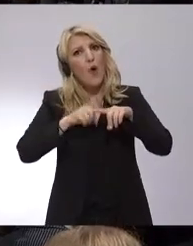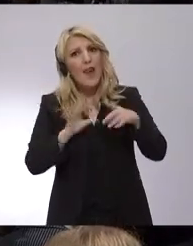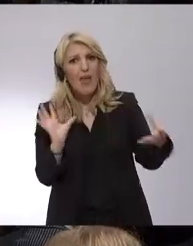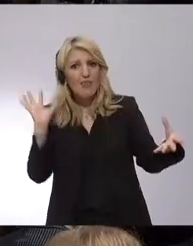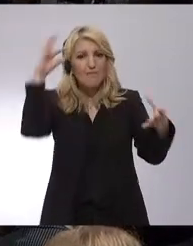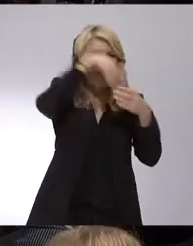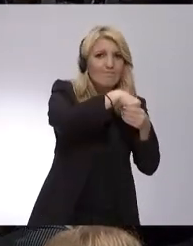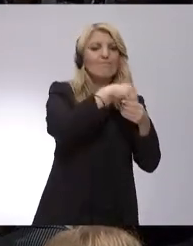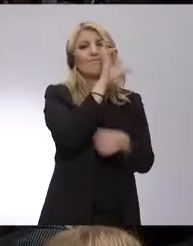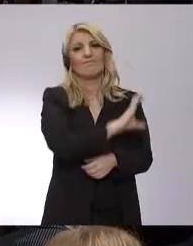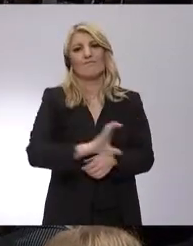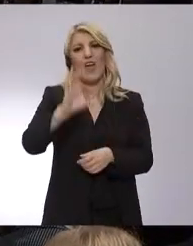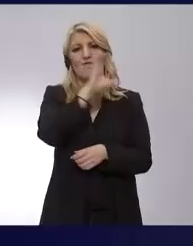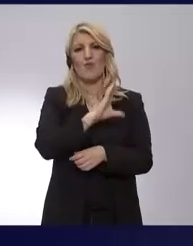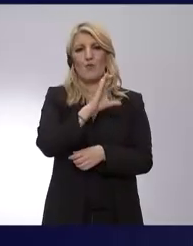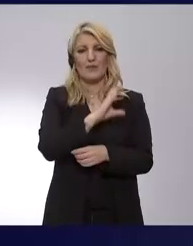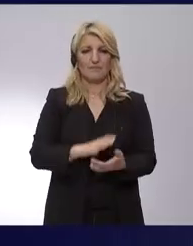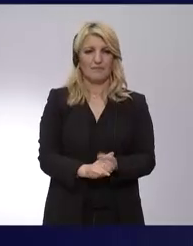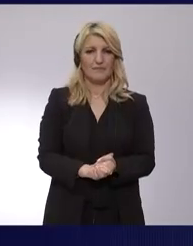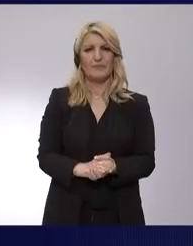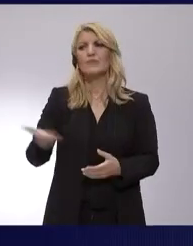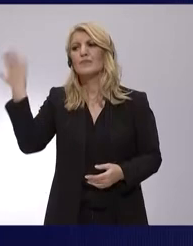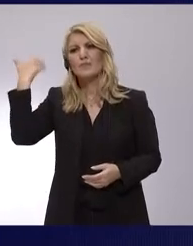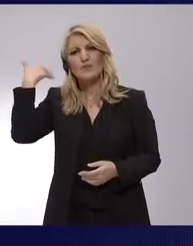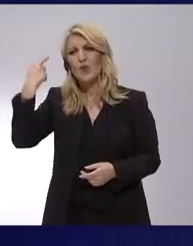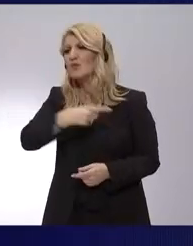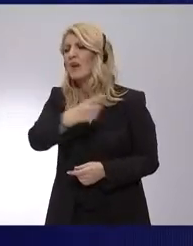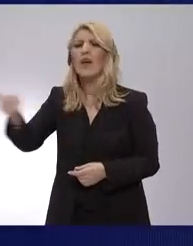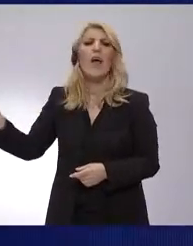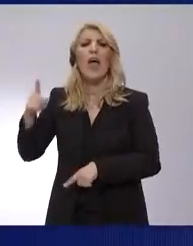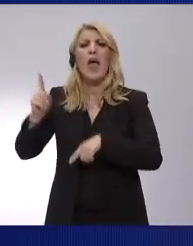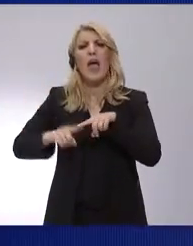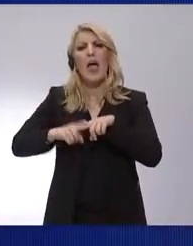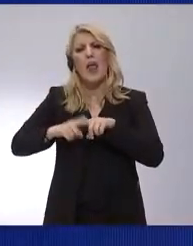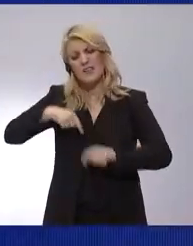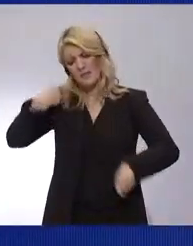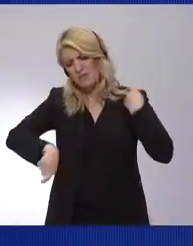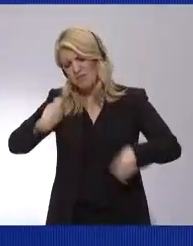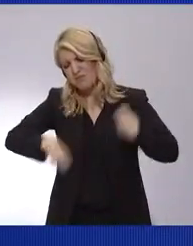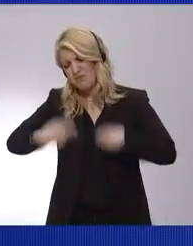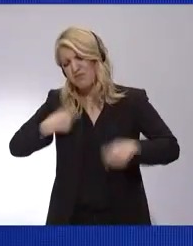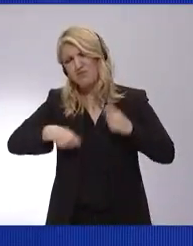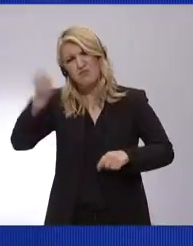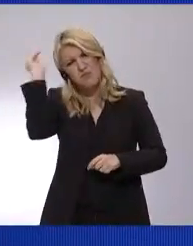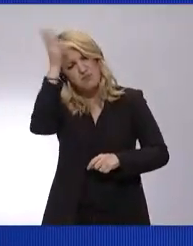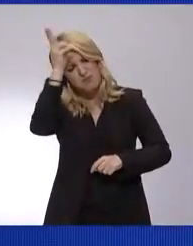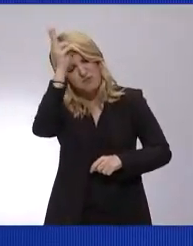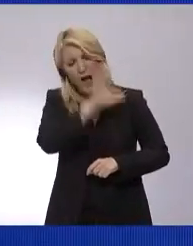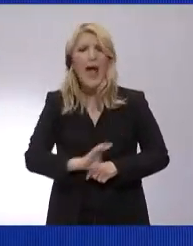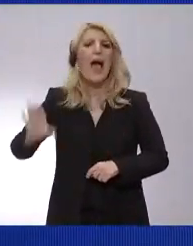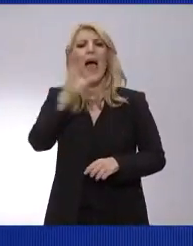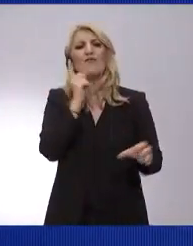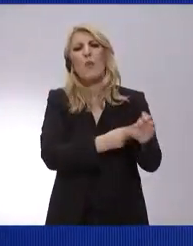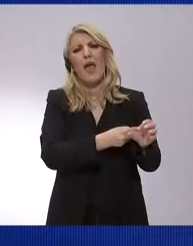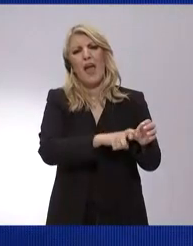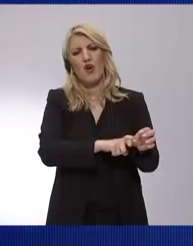Kharmenalis founded a new political party, Neo-Demokrazia, to fight for Europe. He said in the Greek parliament,